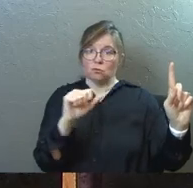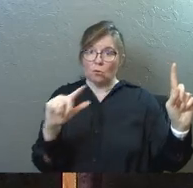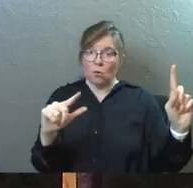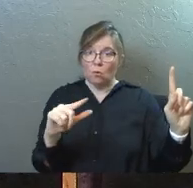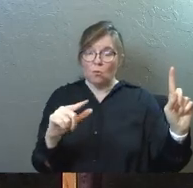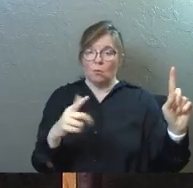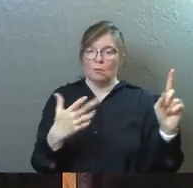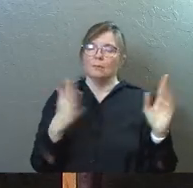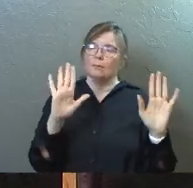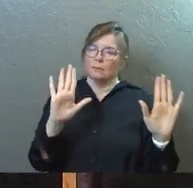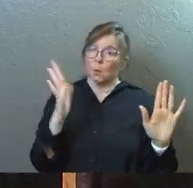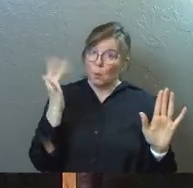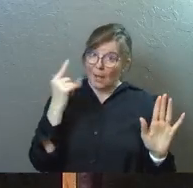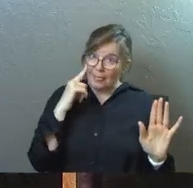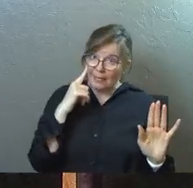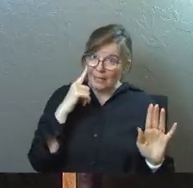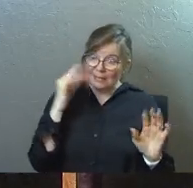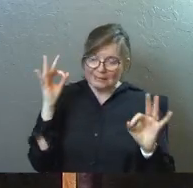Here's why I think.